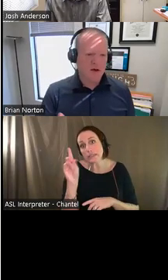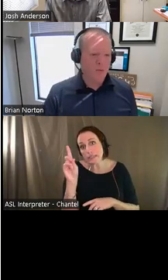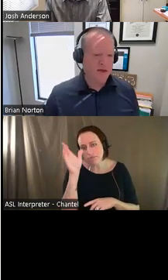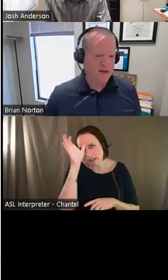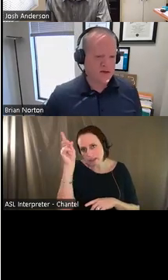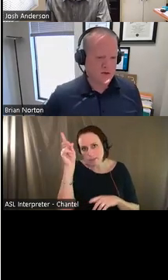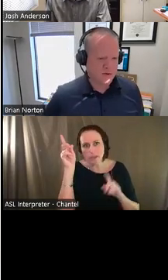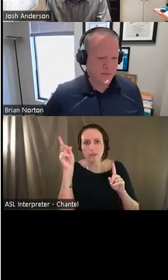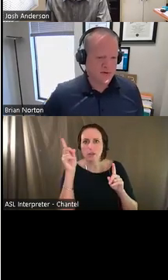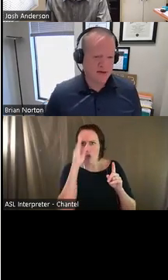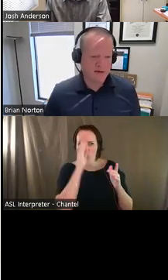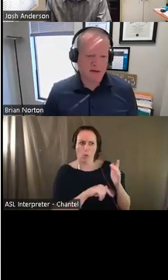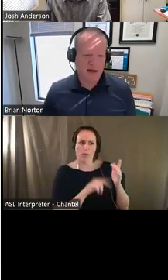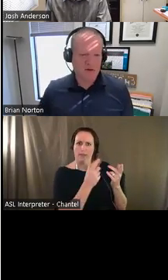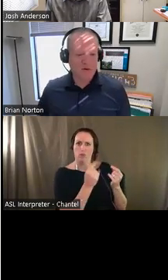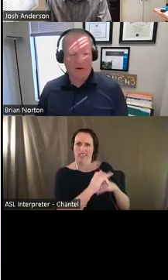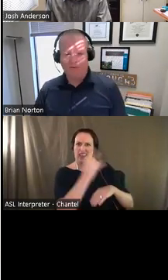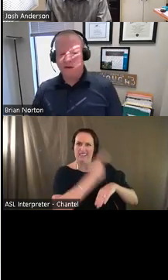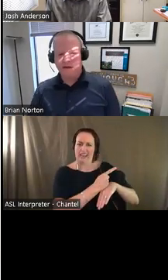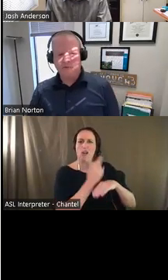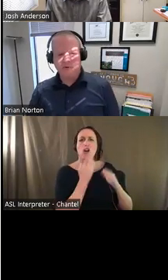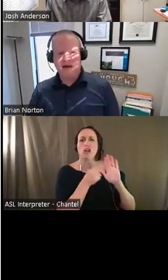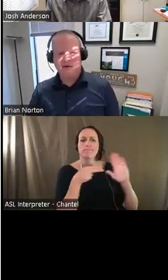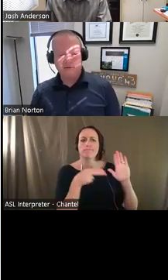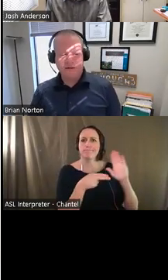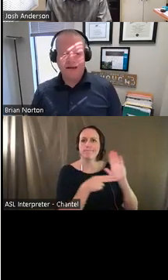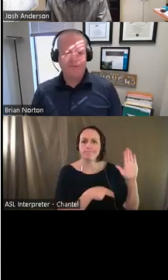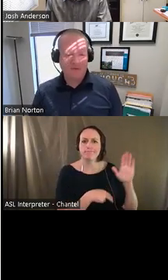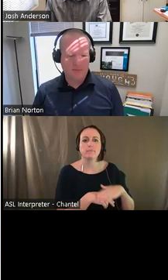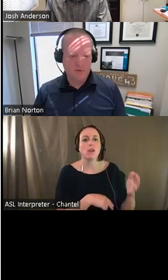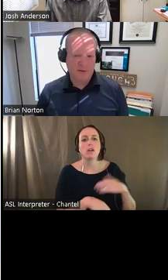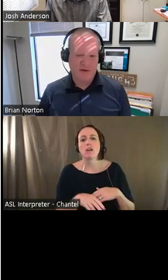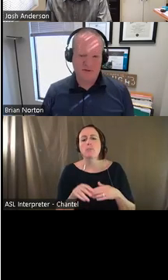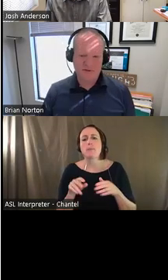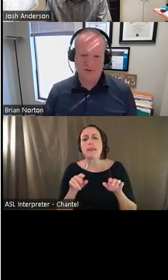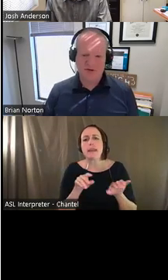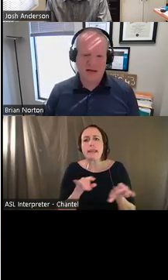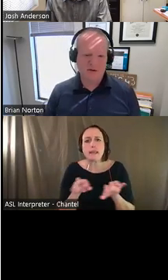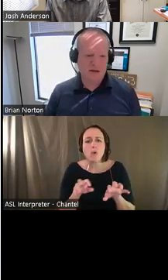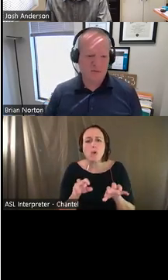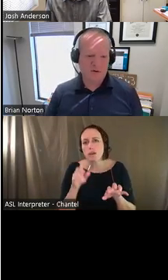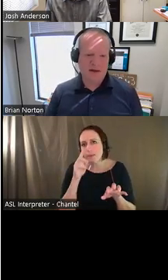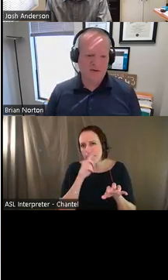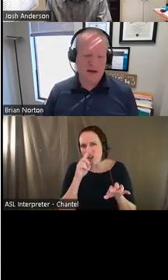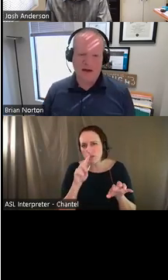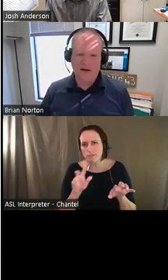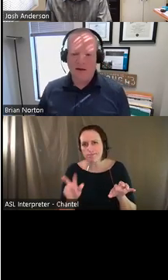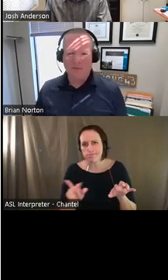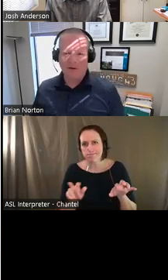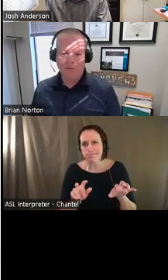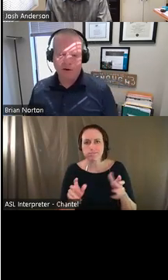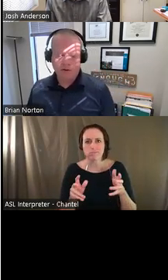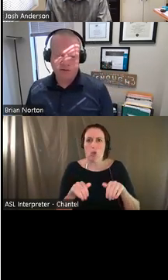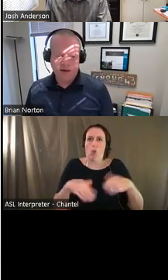what they need to do that particular day or offering a keyboard or mouse, an adaptive keyboard or mouse, should a standard keyboard or mouse not